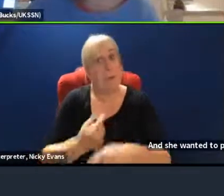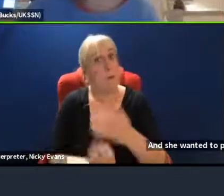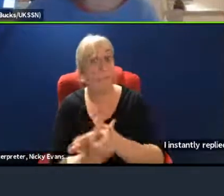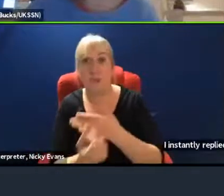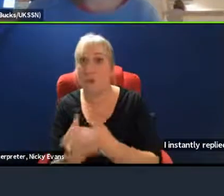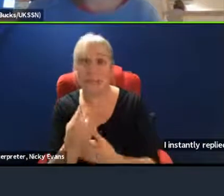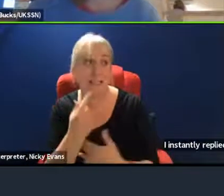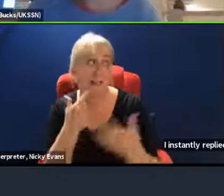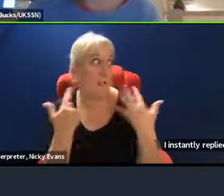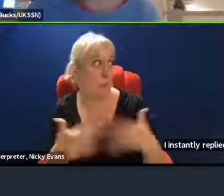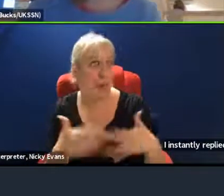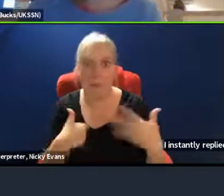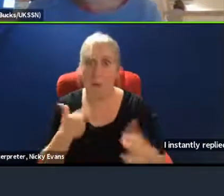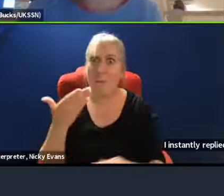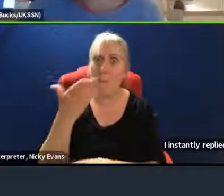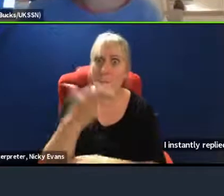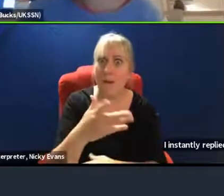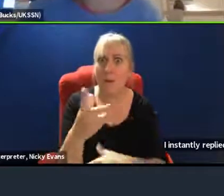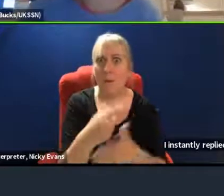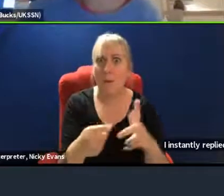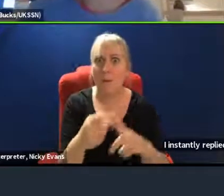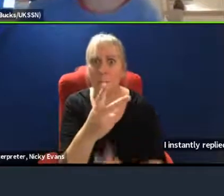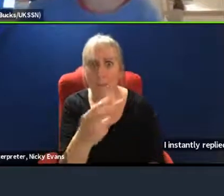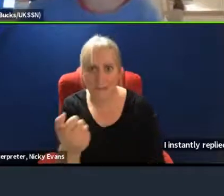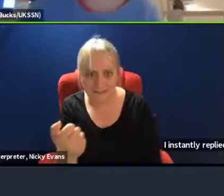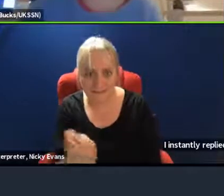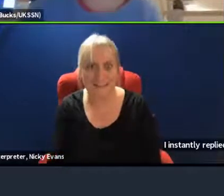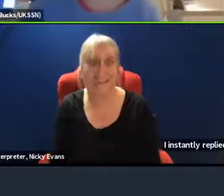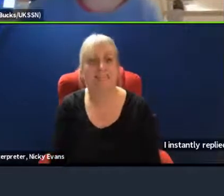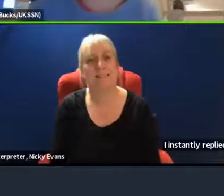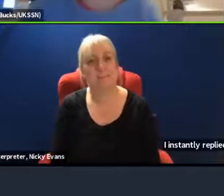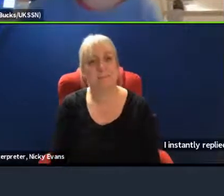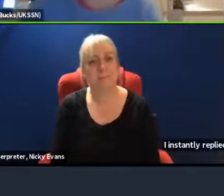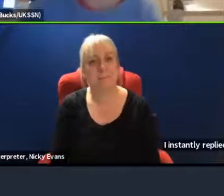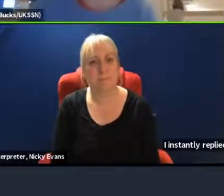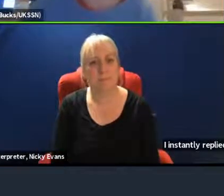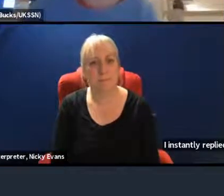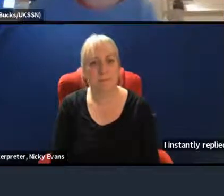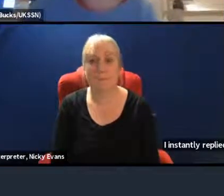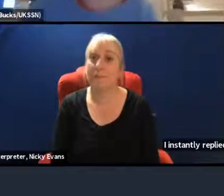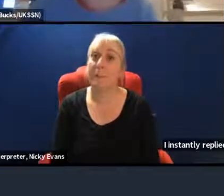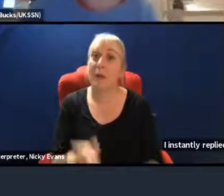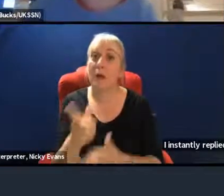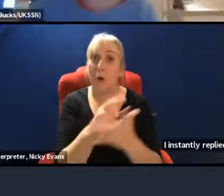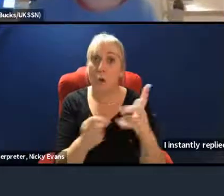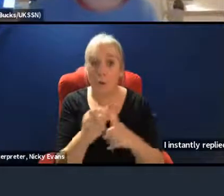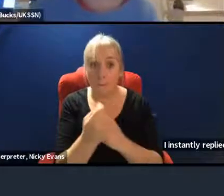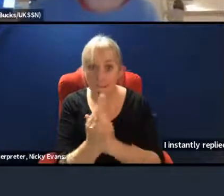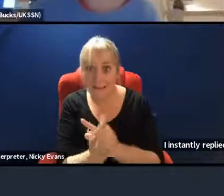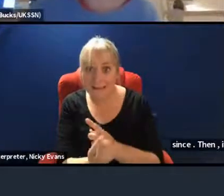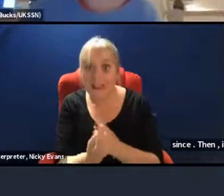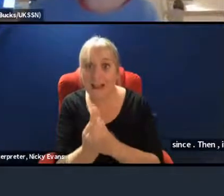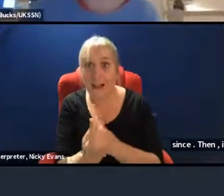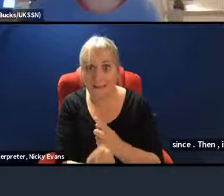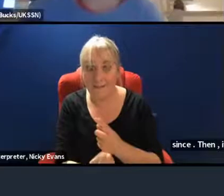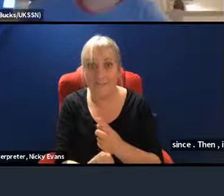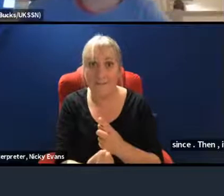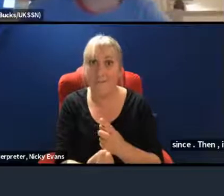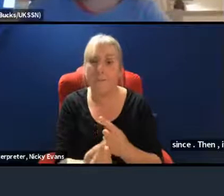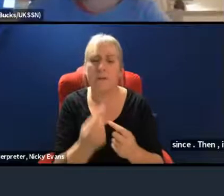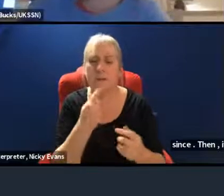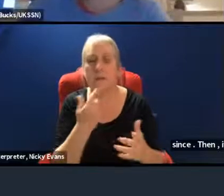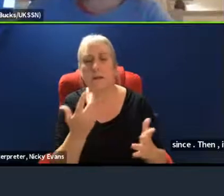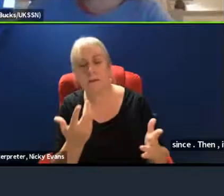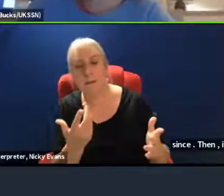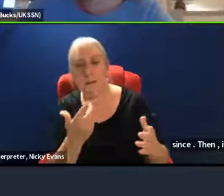way. And so basically with COP itself, we've got this